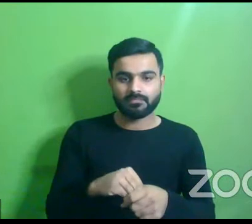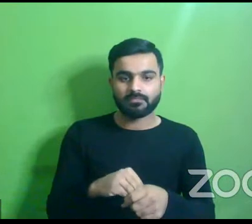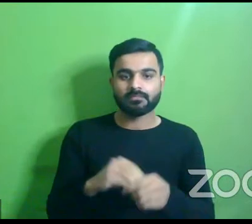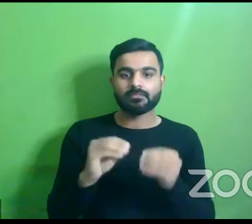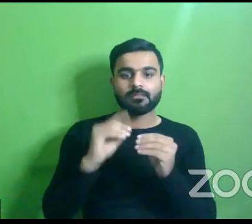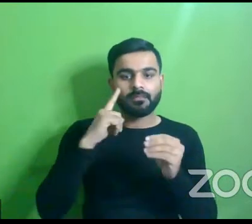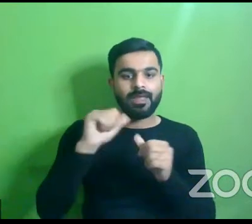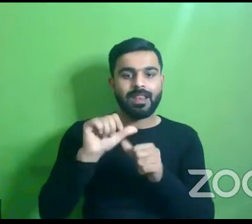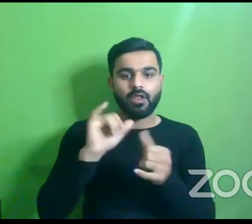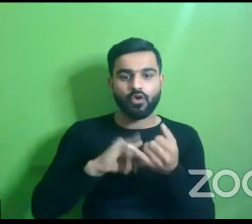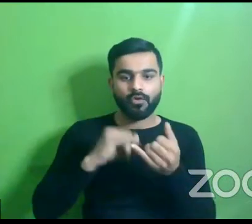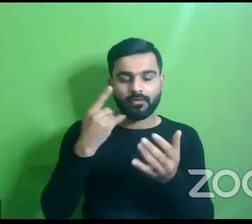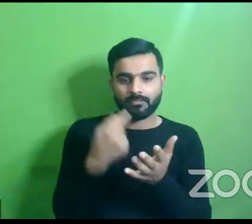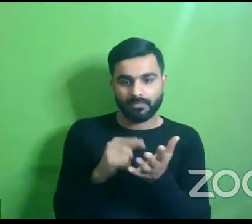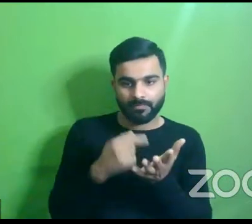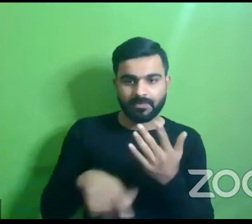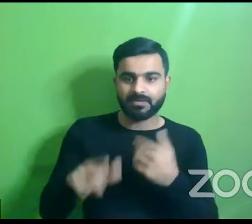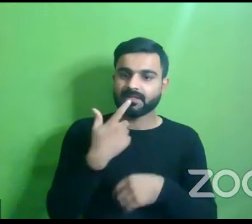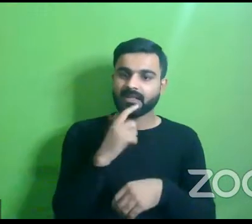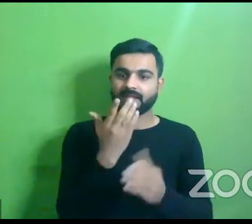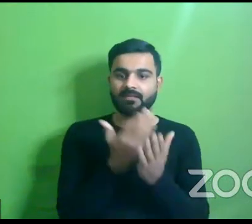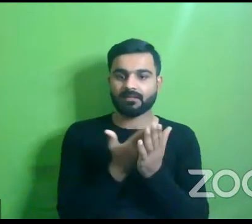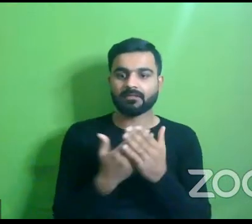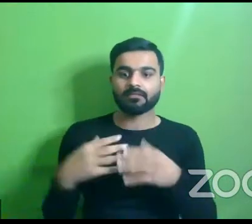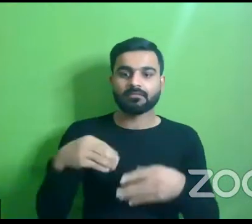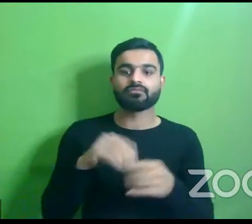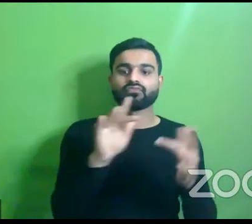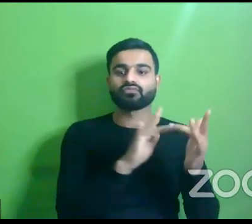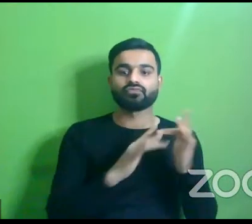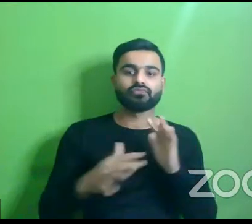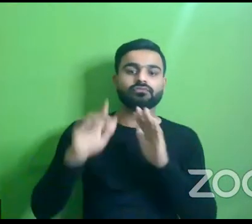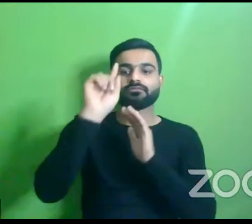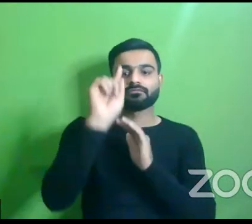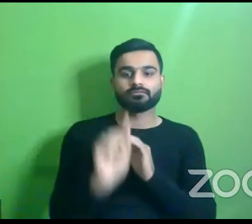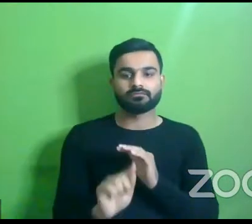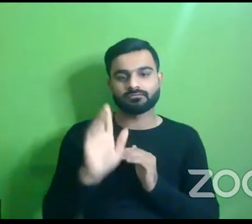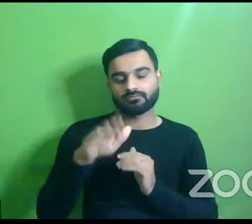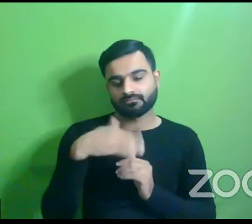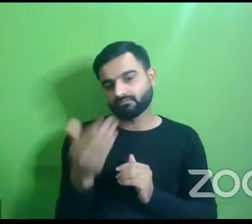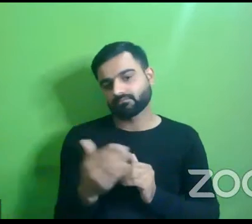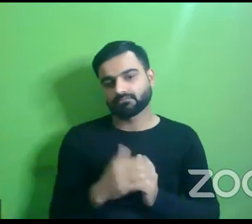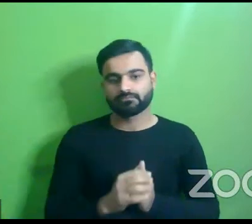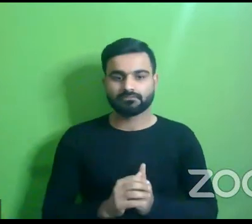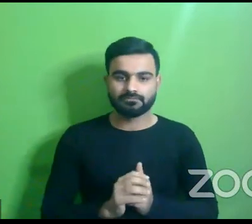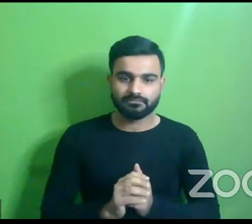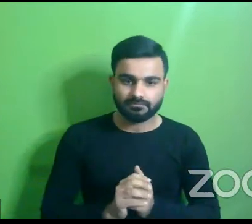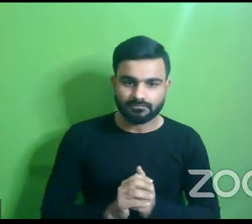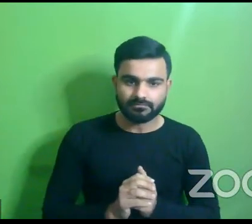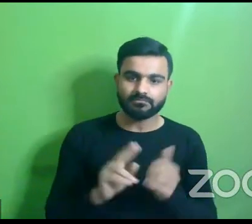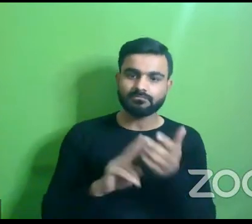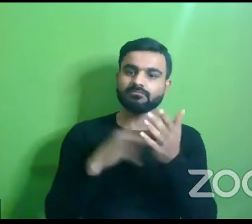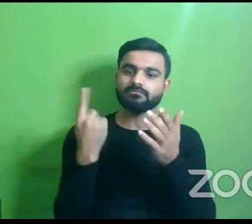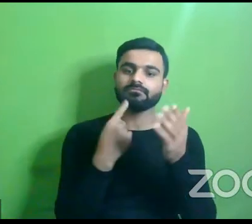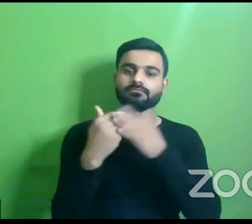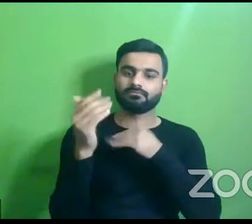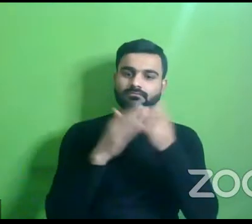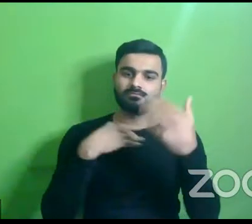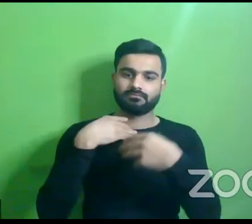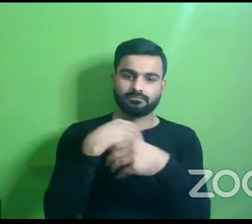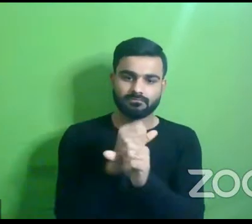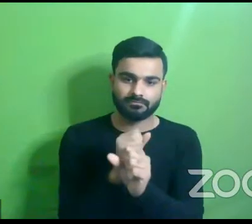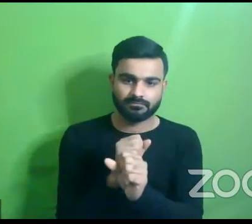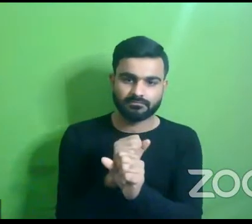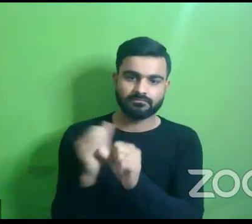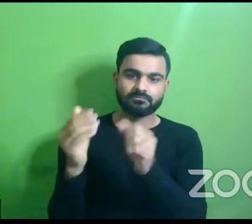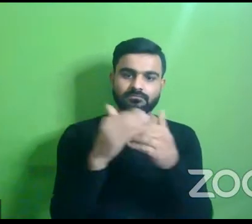um are compliant to the harmonized guidelines as well as the uh the national building code we once